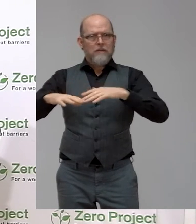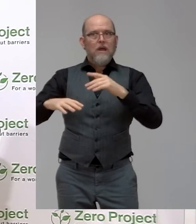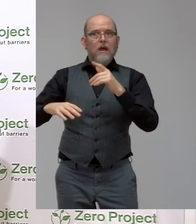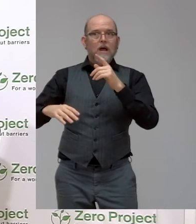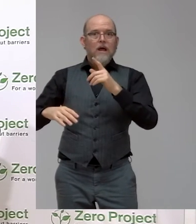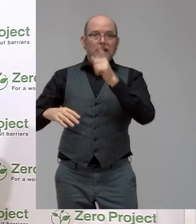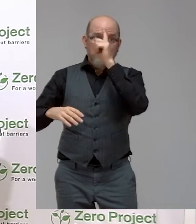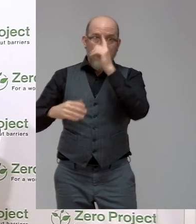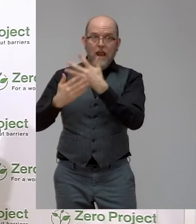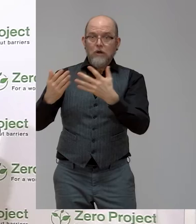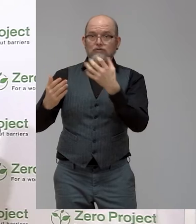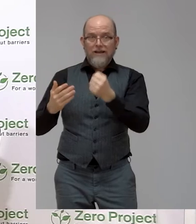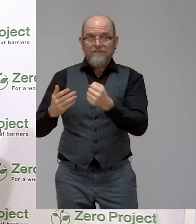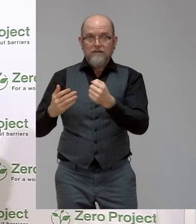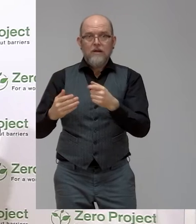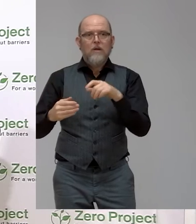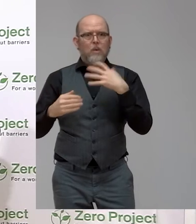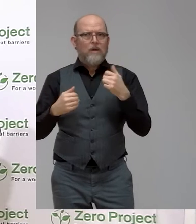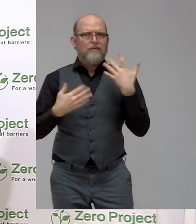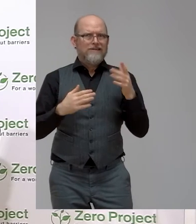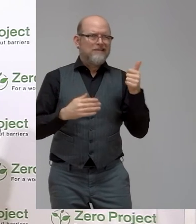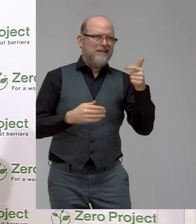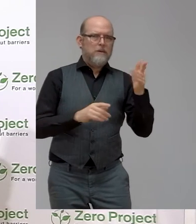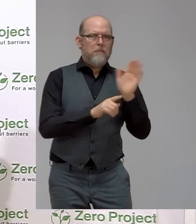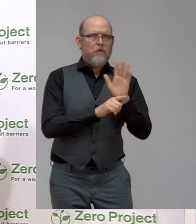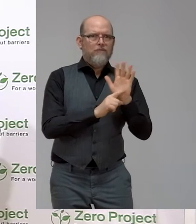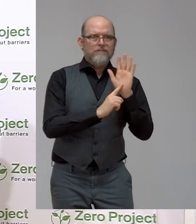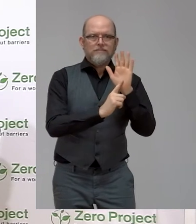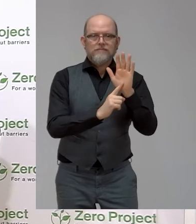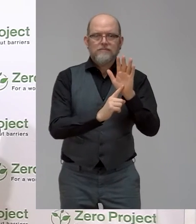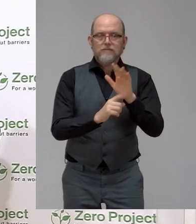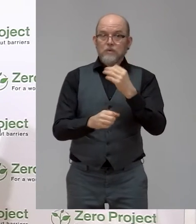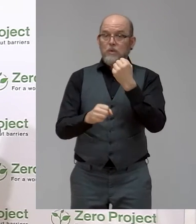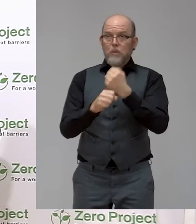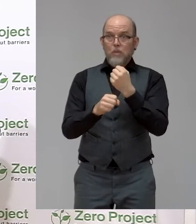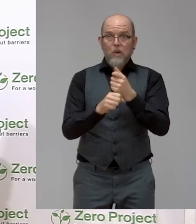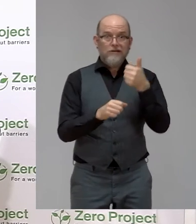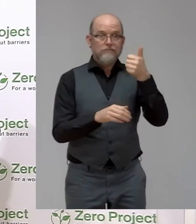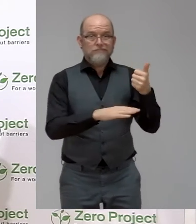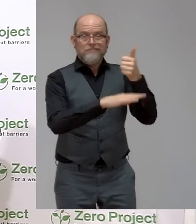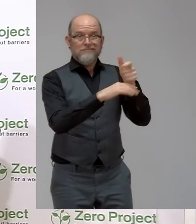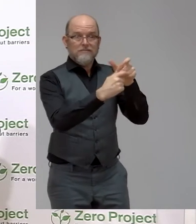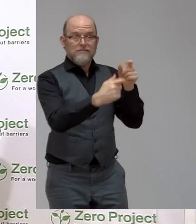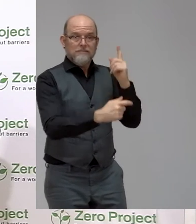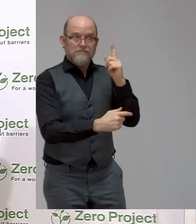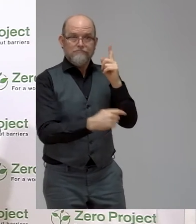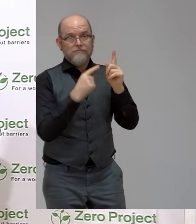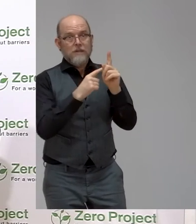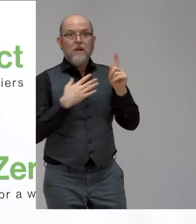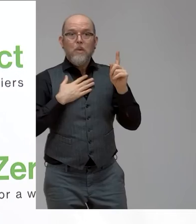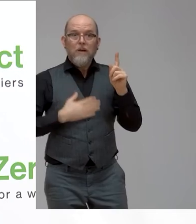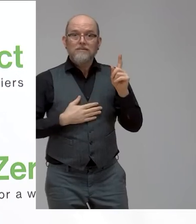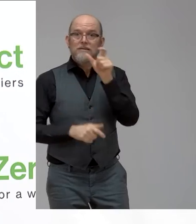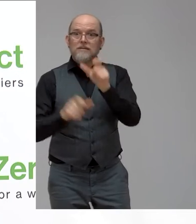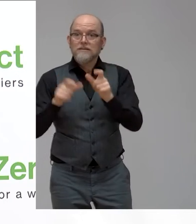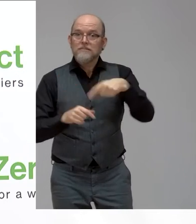where employers who have a very specific and direct interest to bring on board people with disabilities are